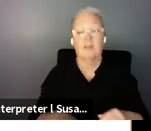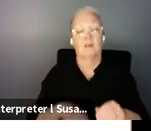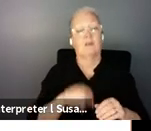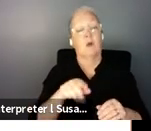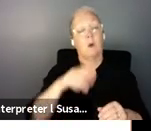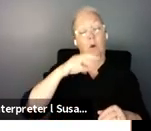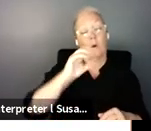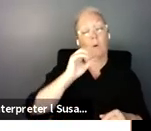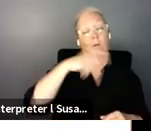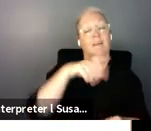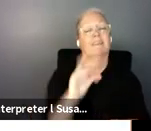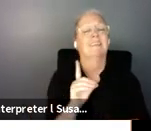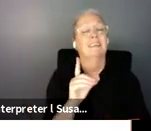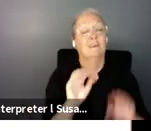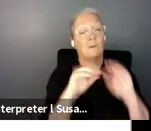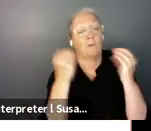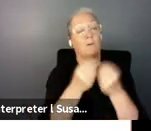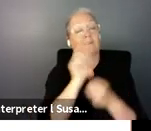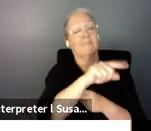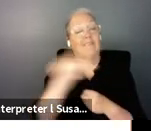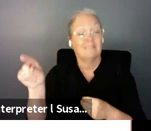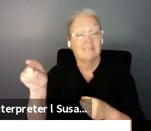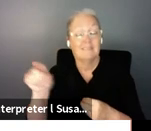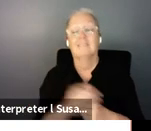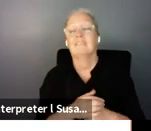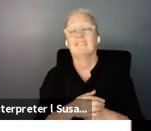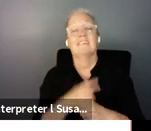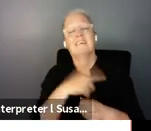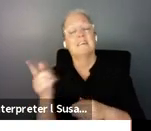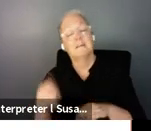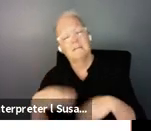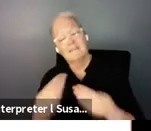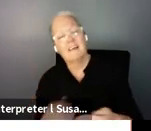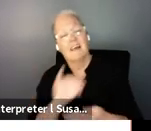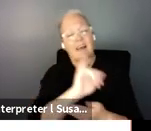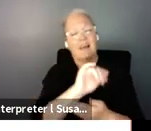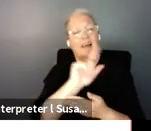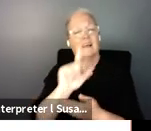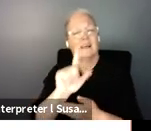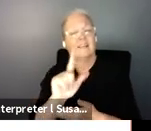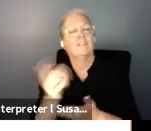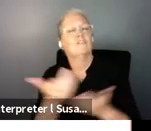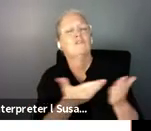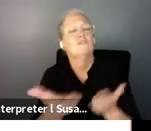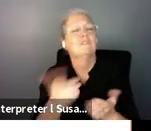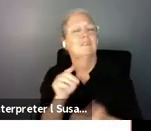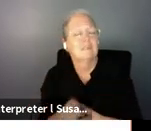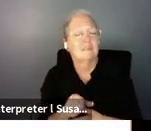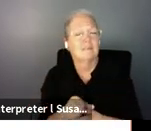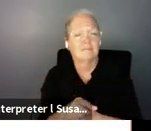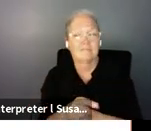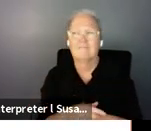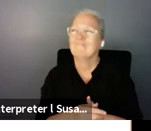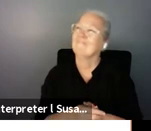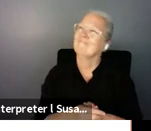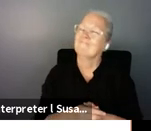so the opds that provide um il the il services do not um actually show